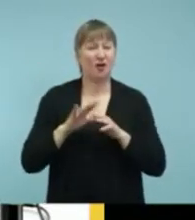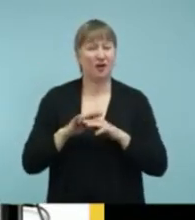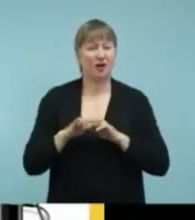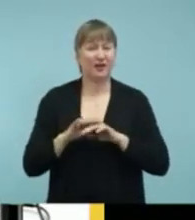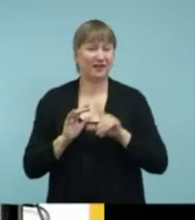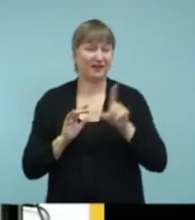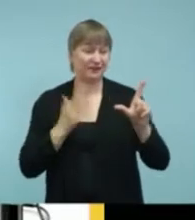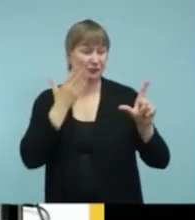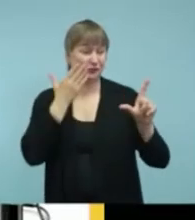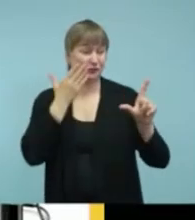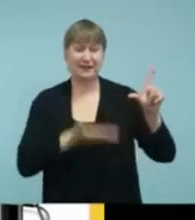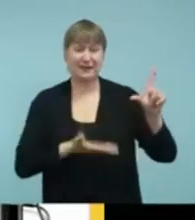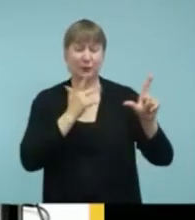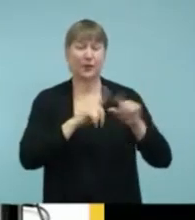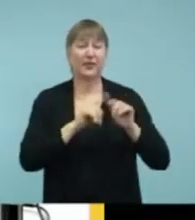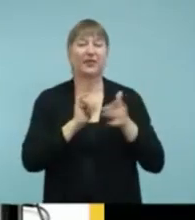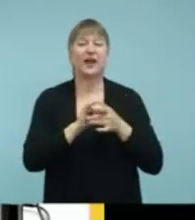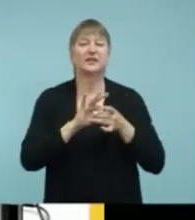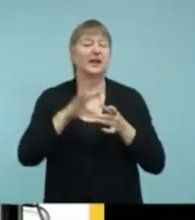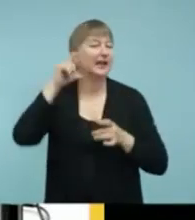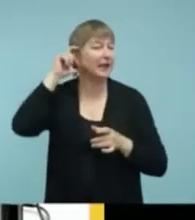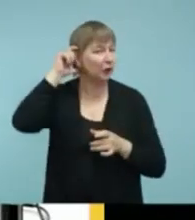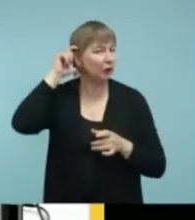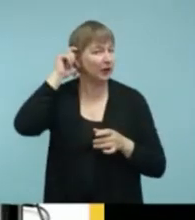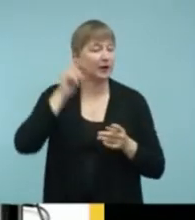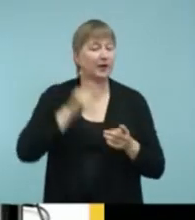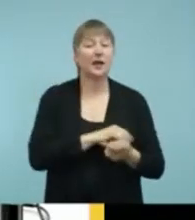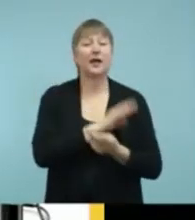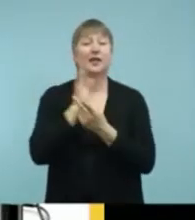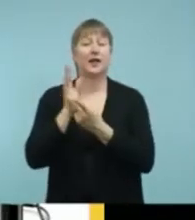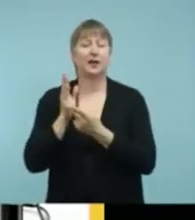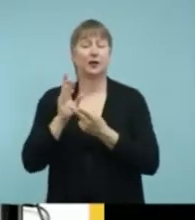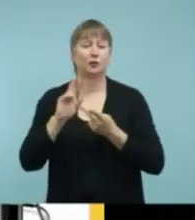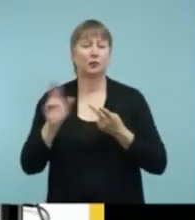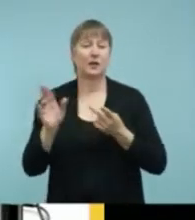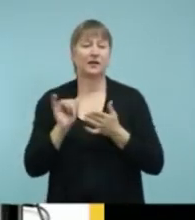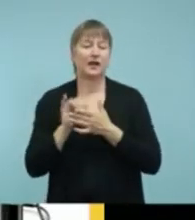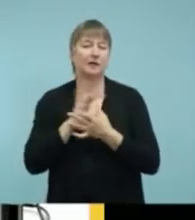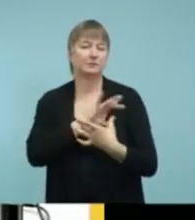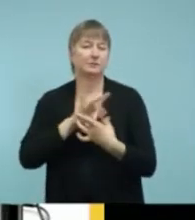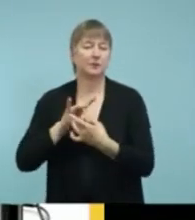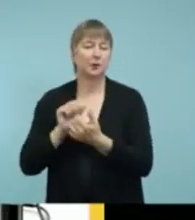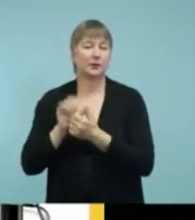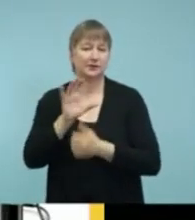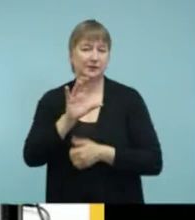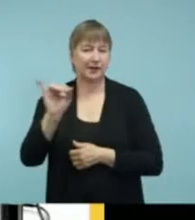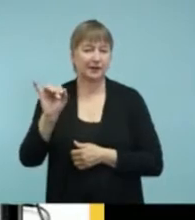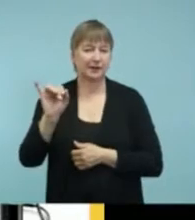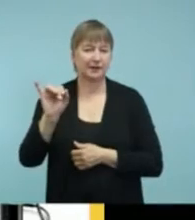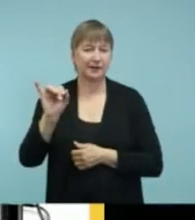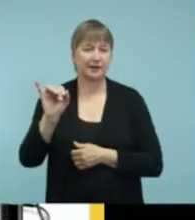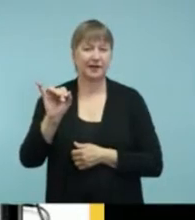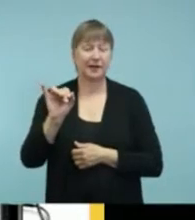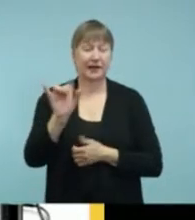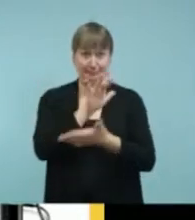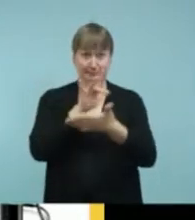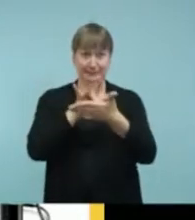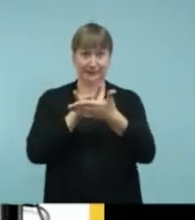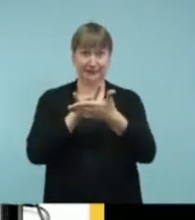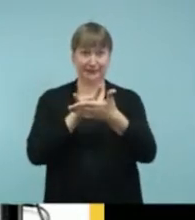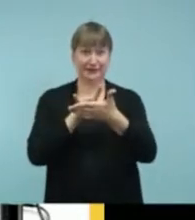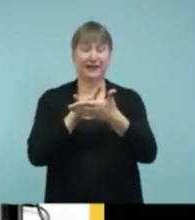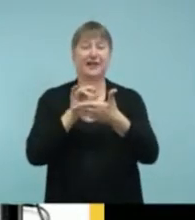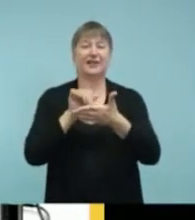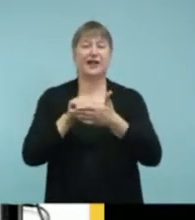And on the right, you see the ones that go to cochlear implants. The one in the middle is the Phonak